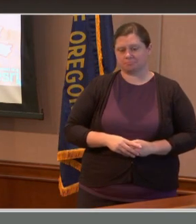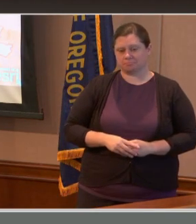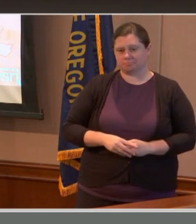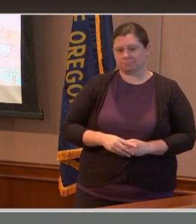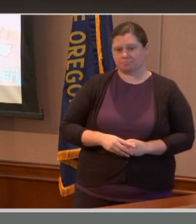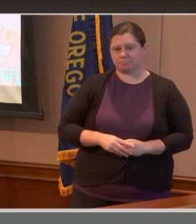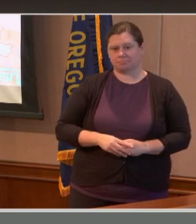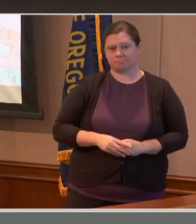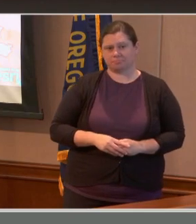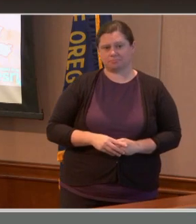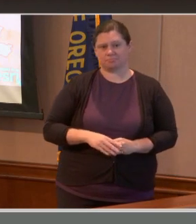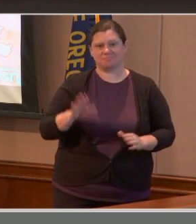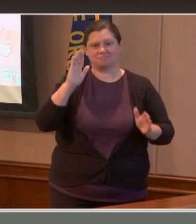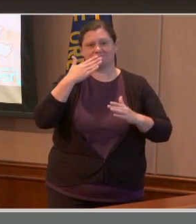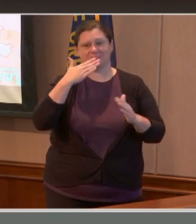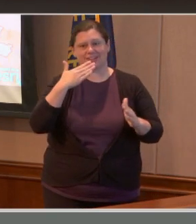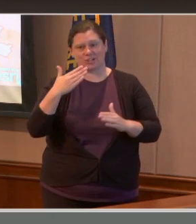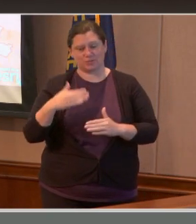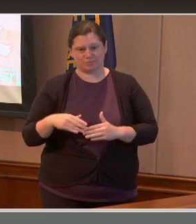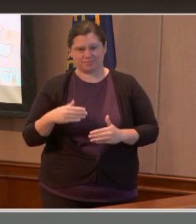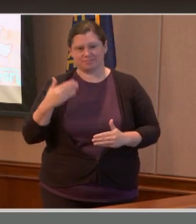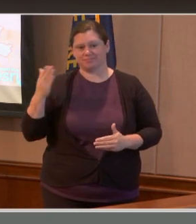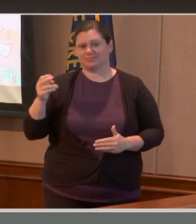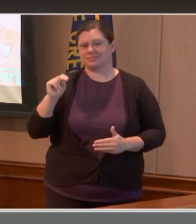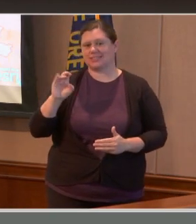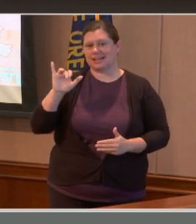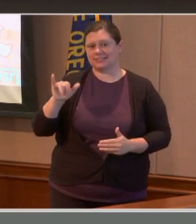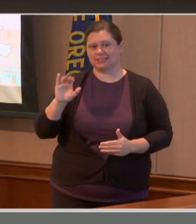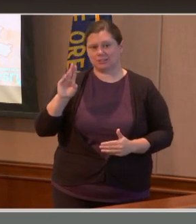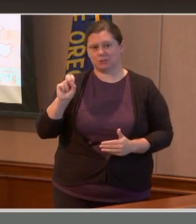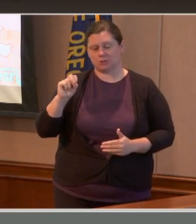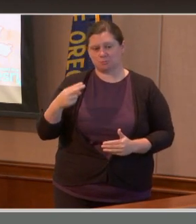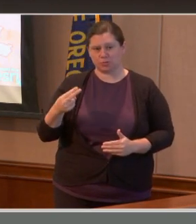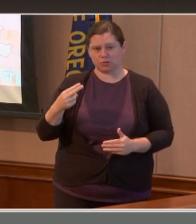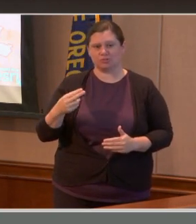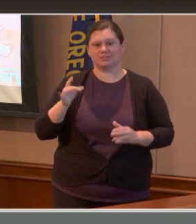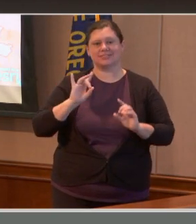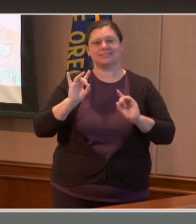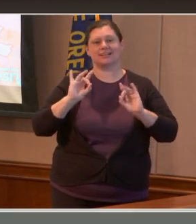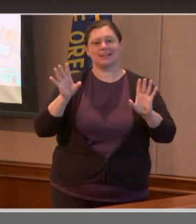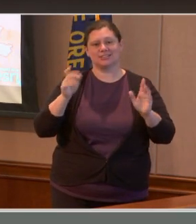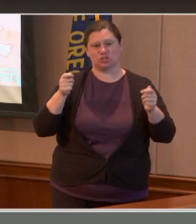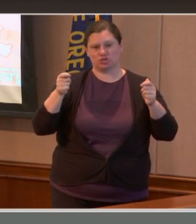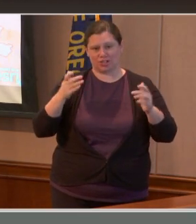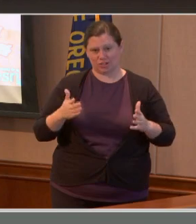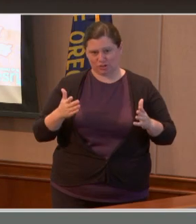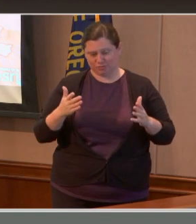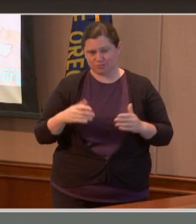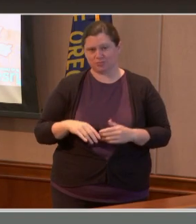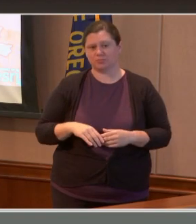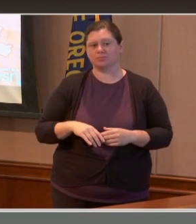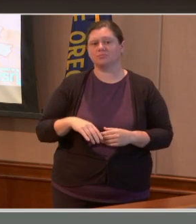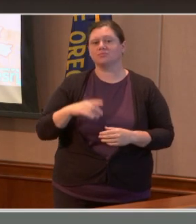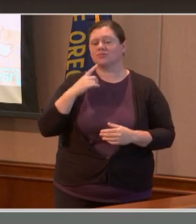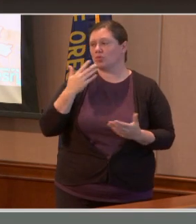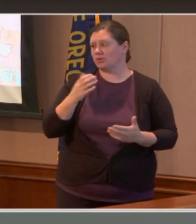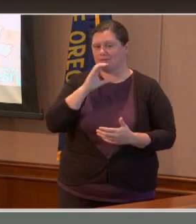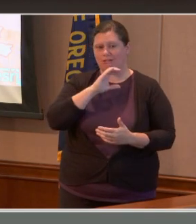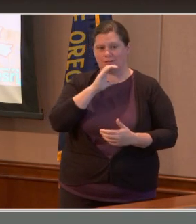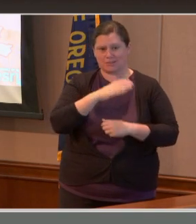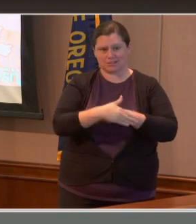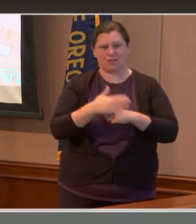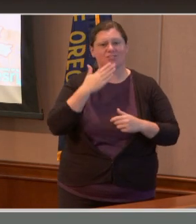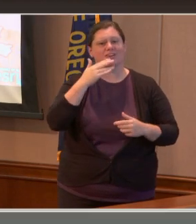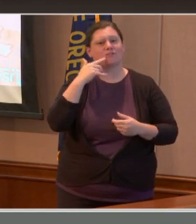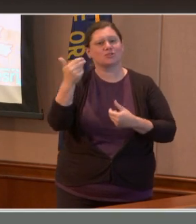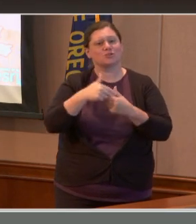Good afternoon. I am Nancy Bush. I'm the Disaster Management Director here at Clackamas County. And thank you for joining us today. With